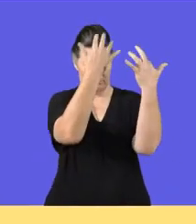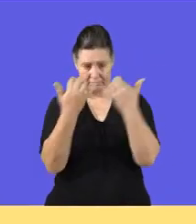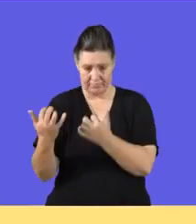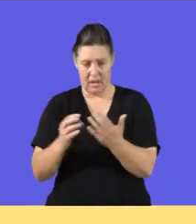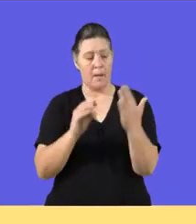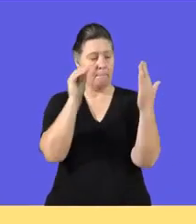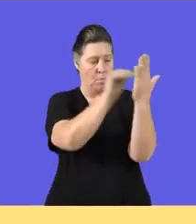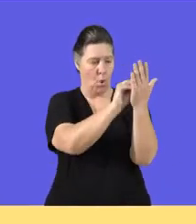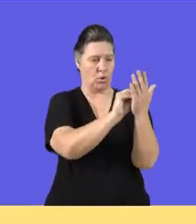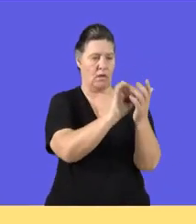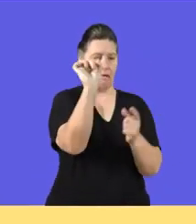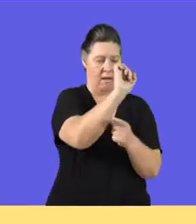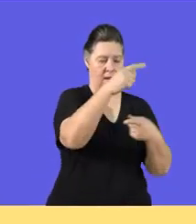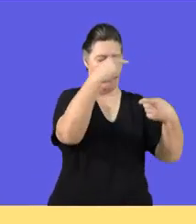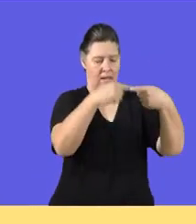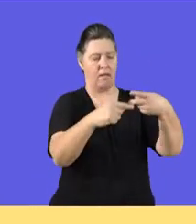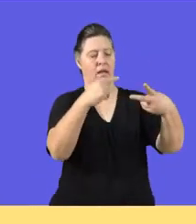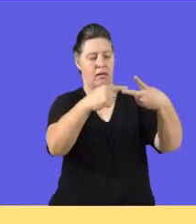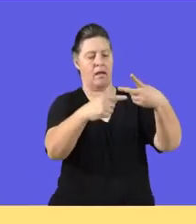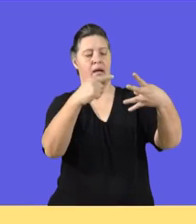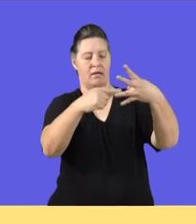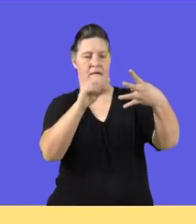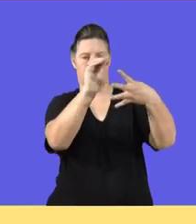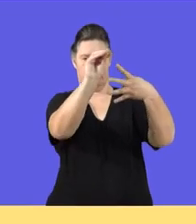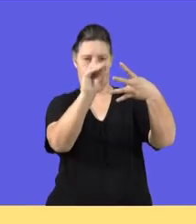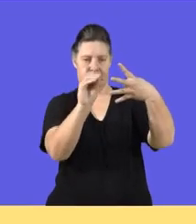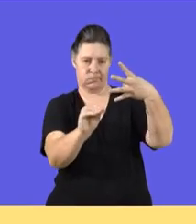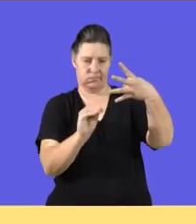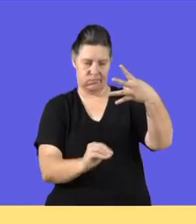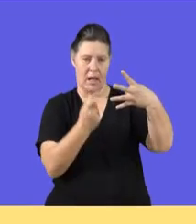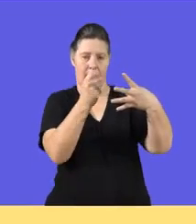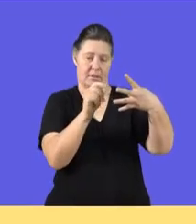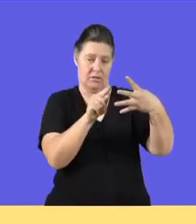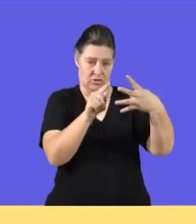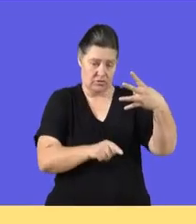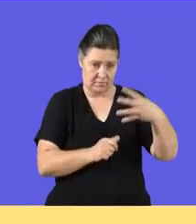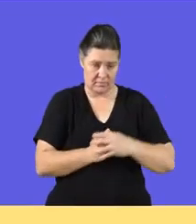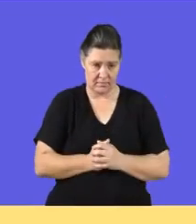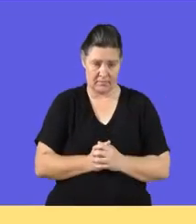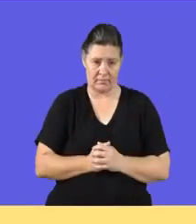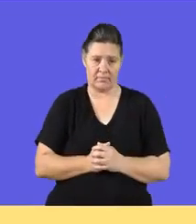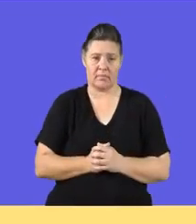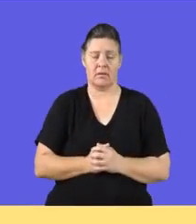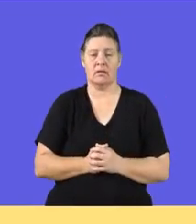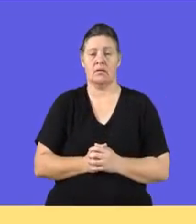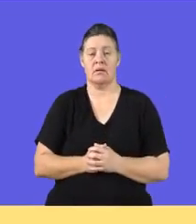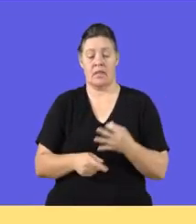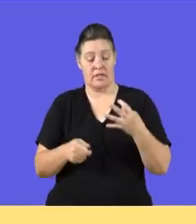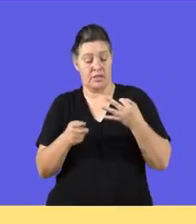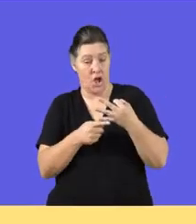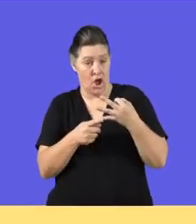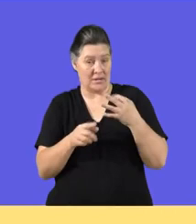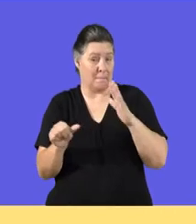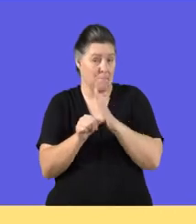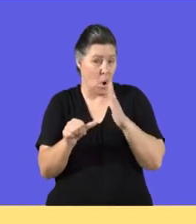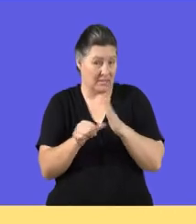All the vehicles must be recorded in the business books. And then one other thing,